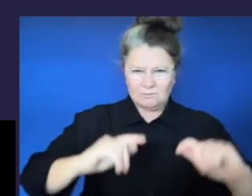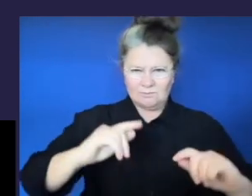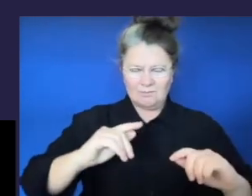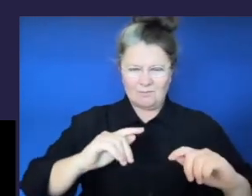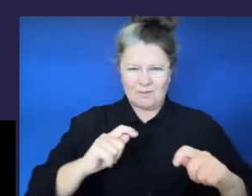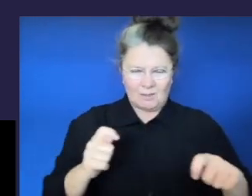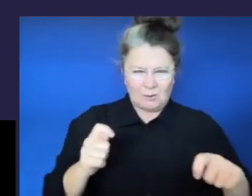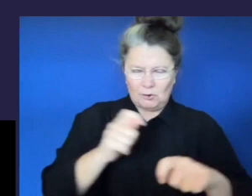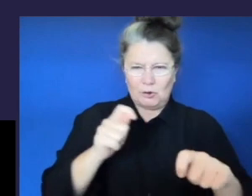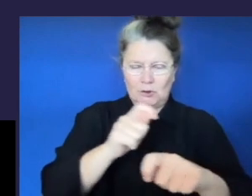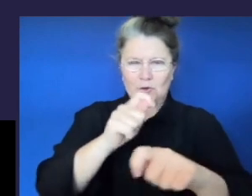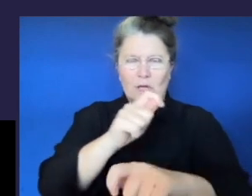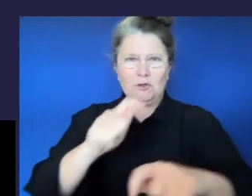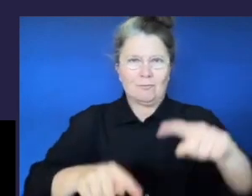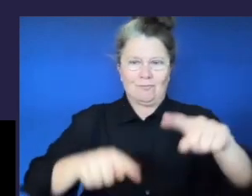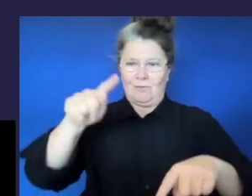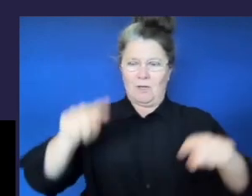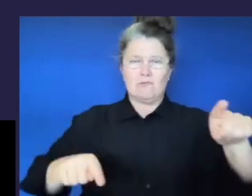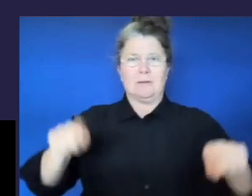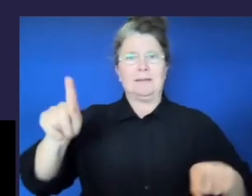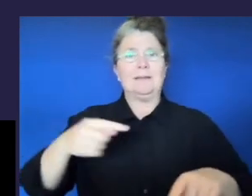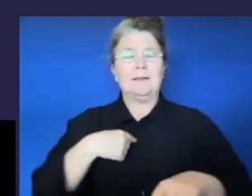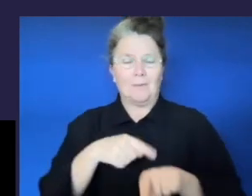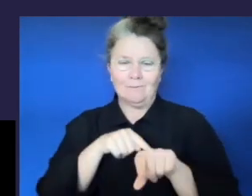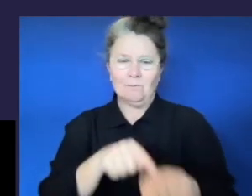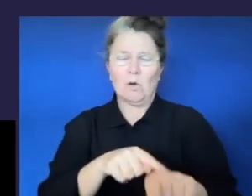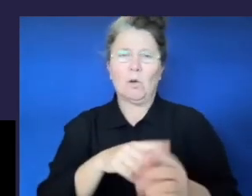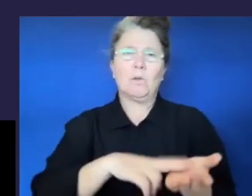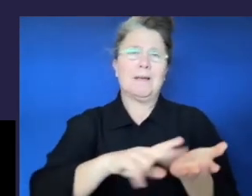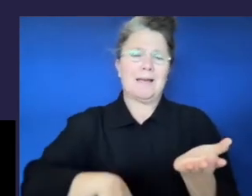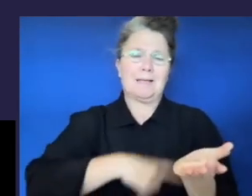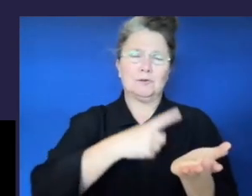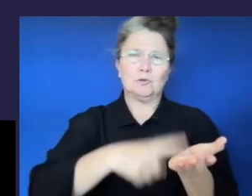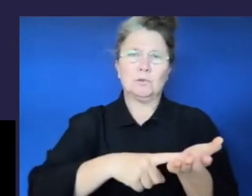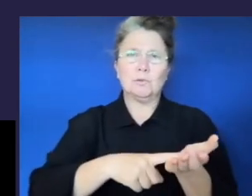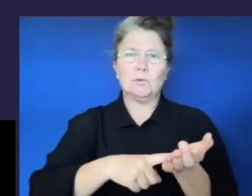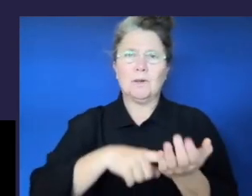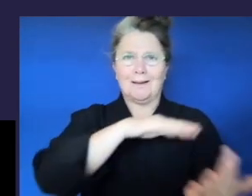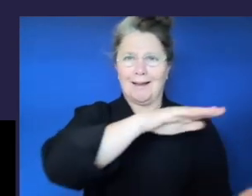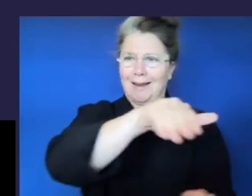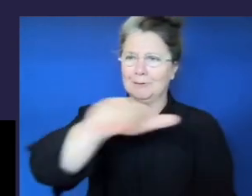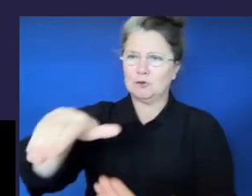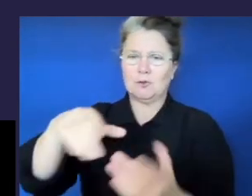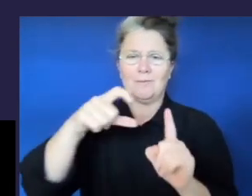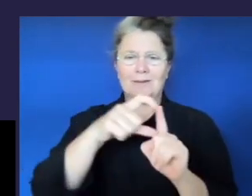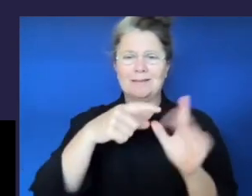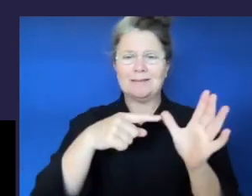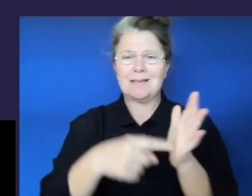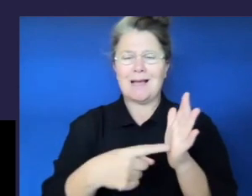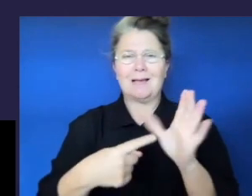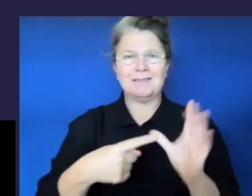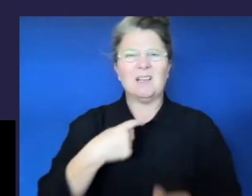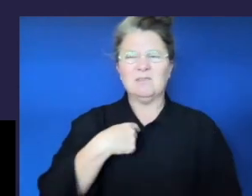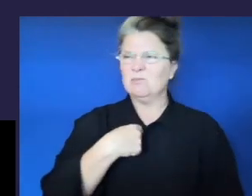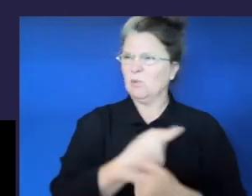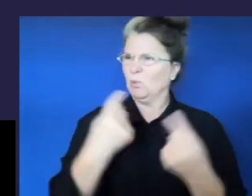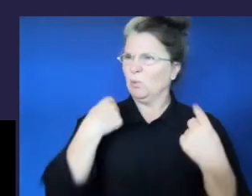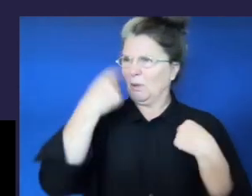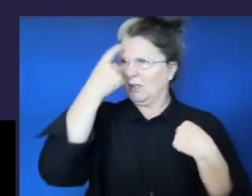consistent collection of data on school students with disability, which is commonly referred to as the NCCD.